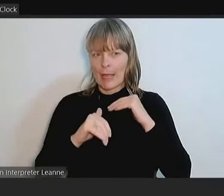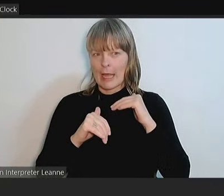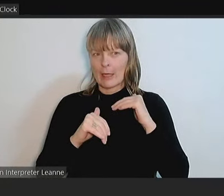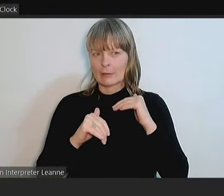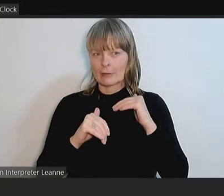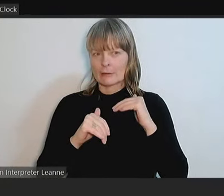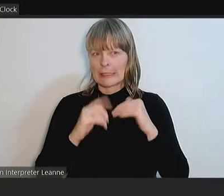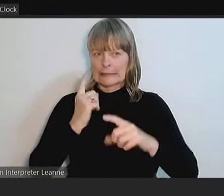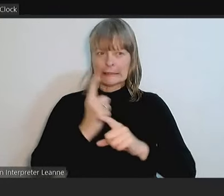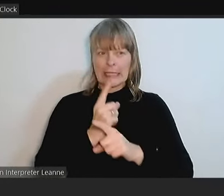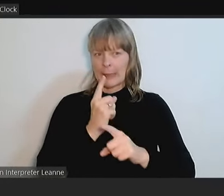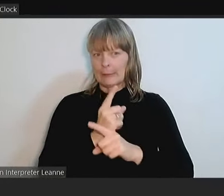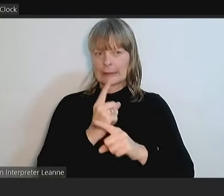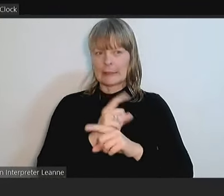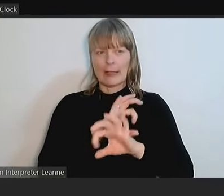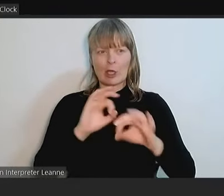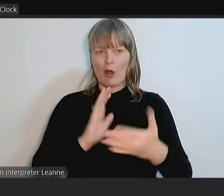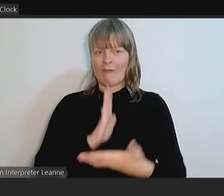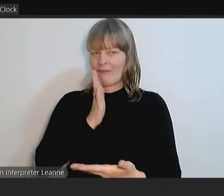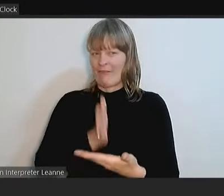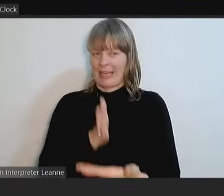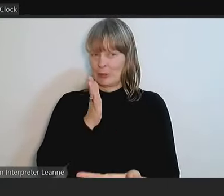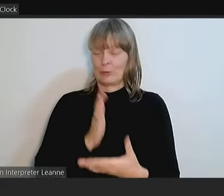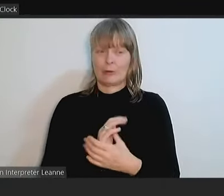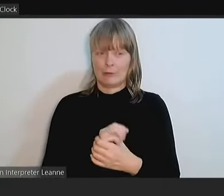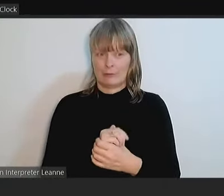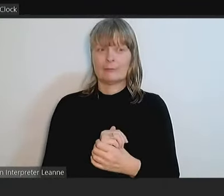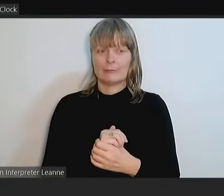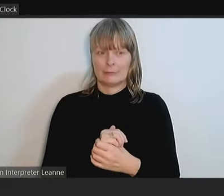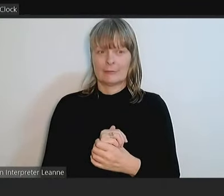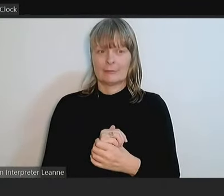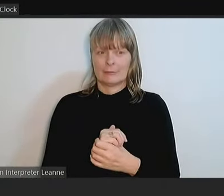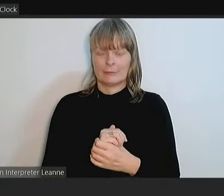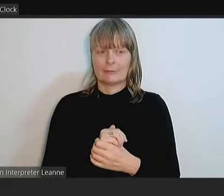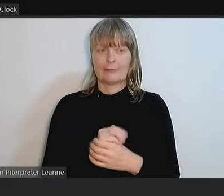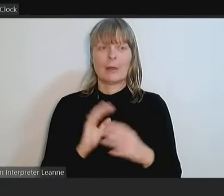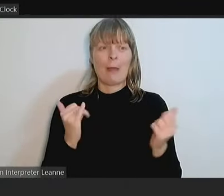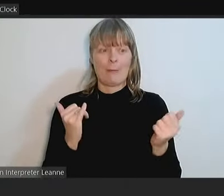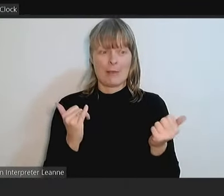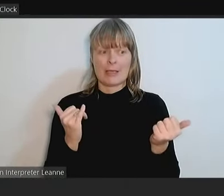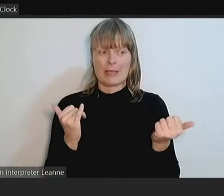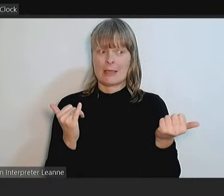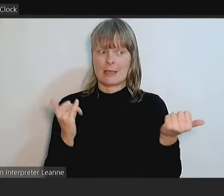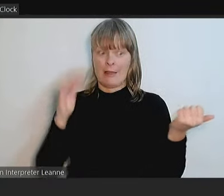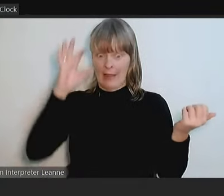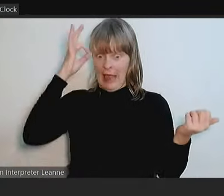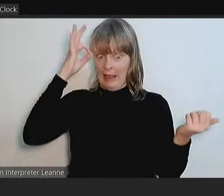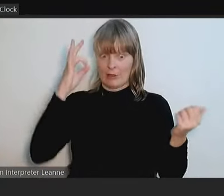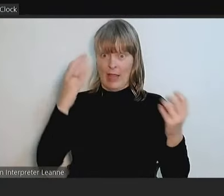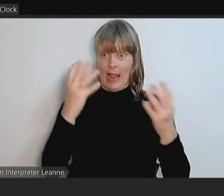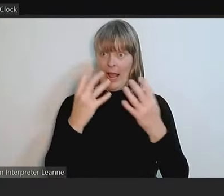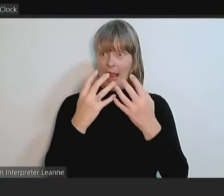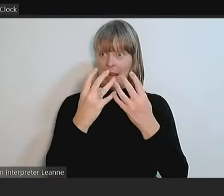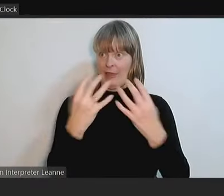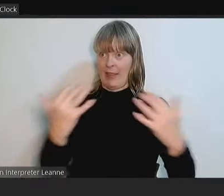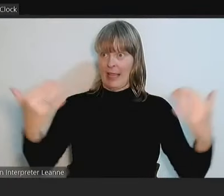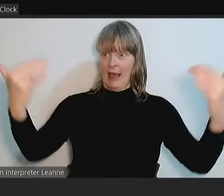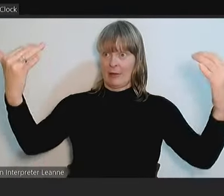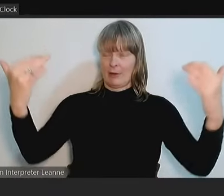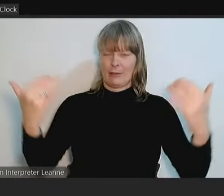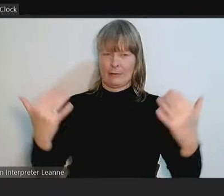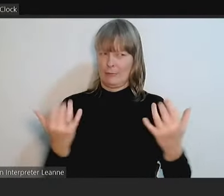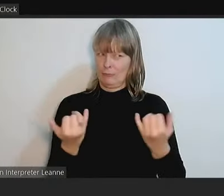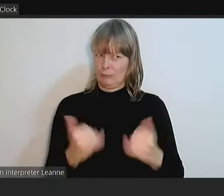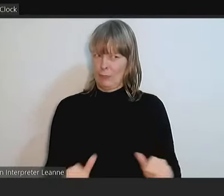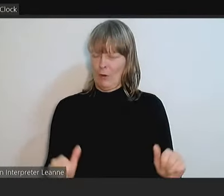actually not factual, um, and in fact may give both councillors and also the gallery the incorrect impression. I